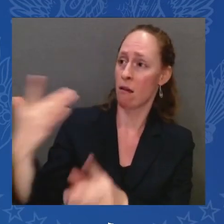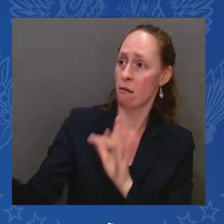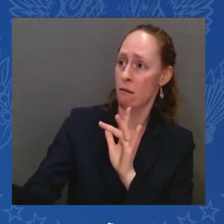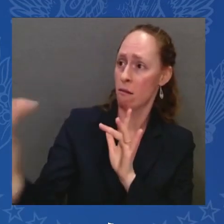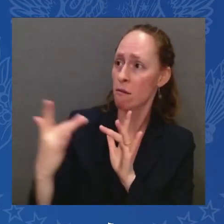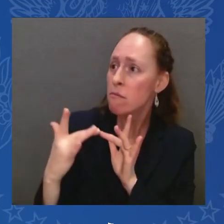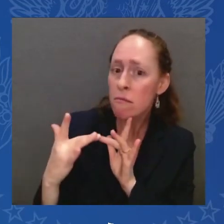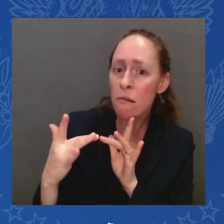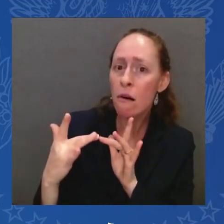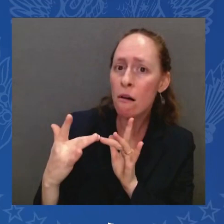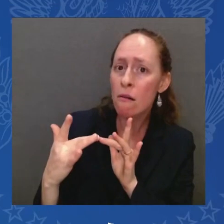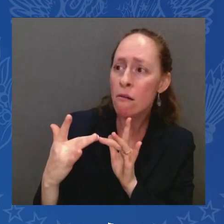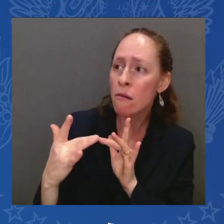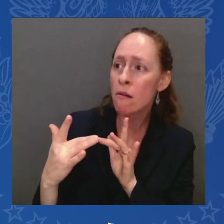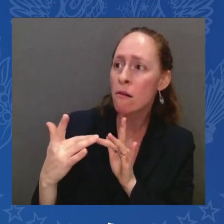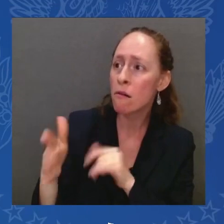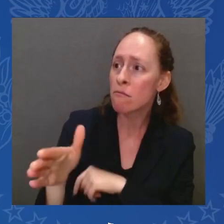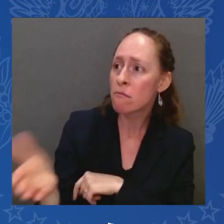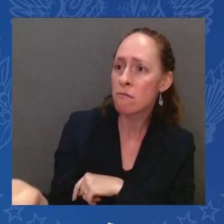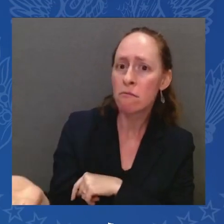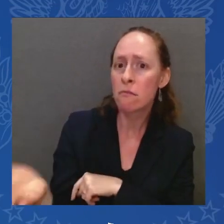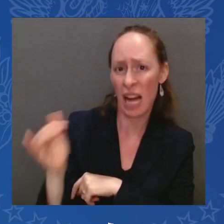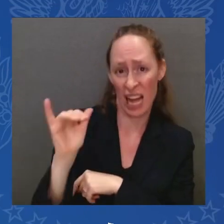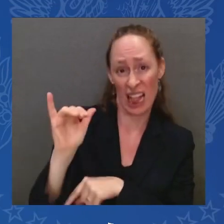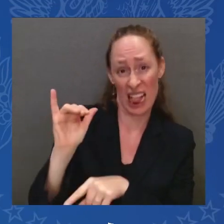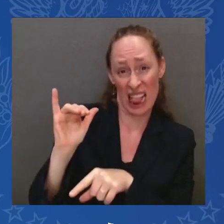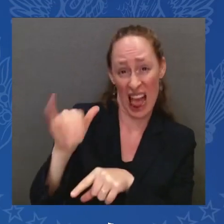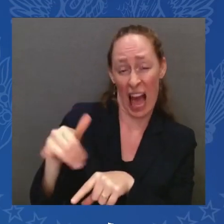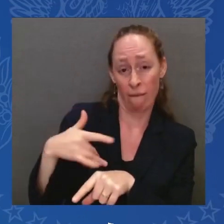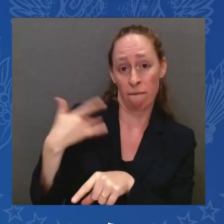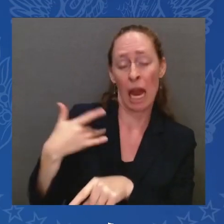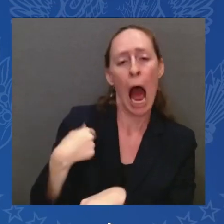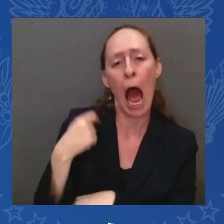And what I've learned is that